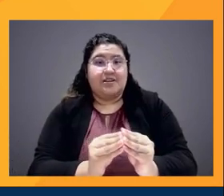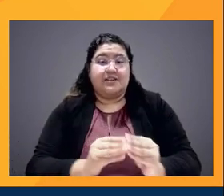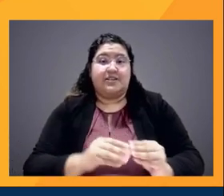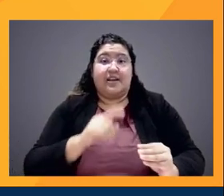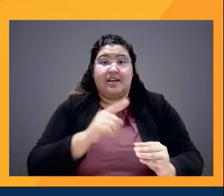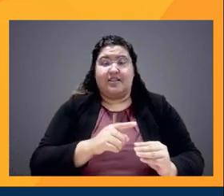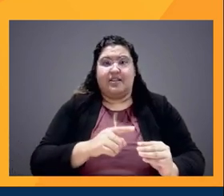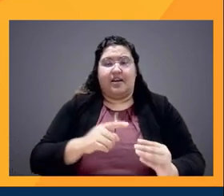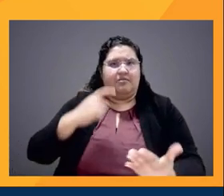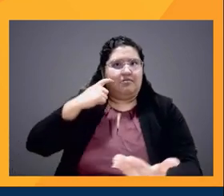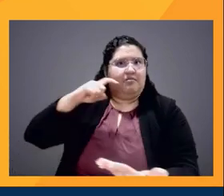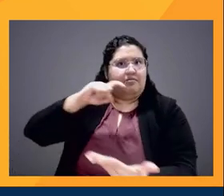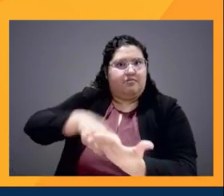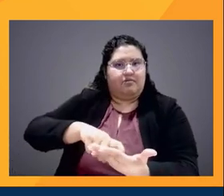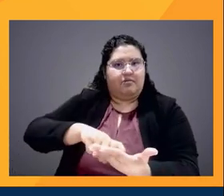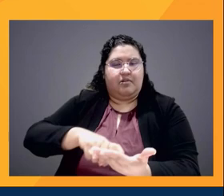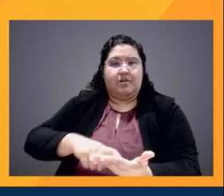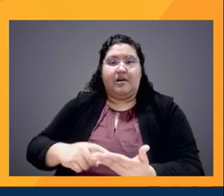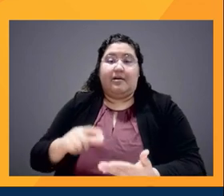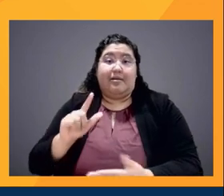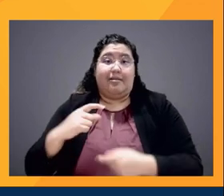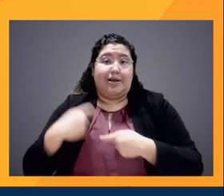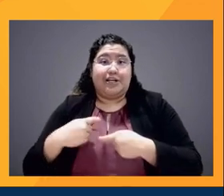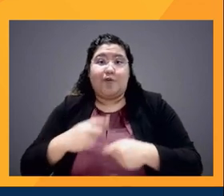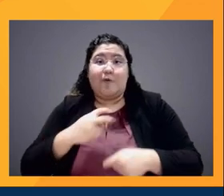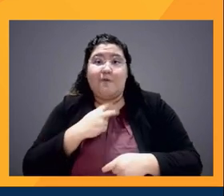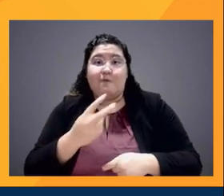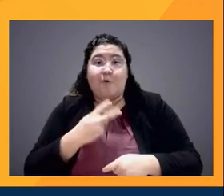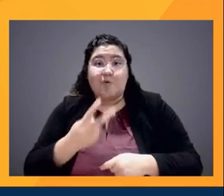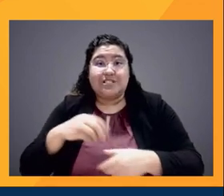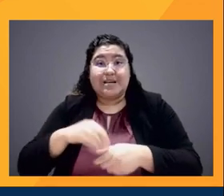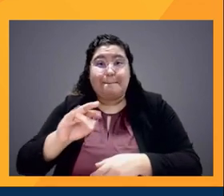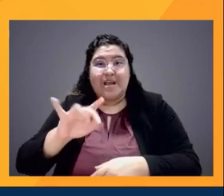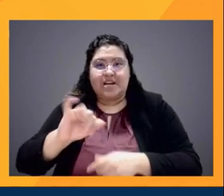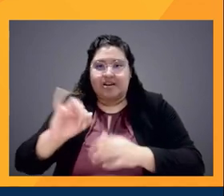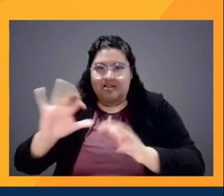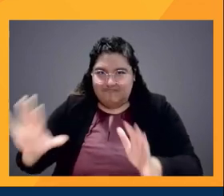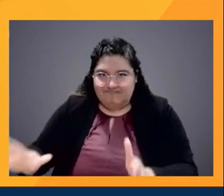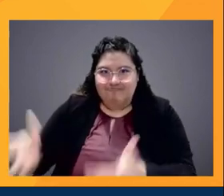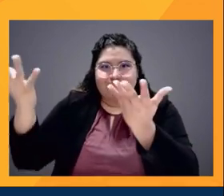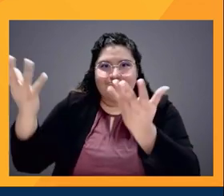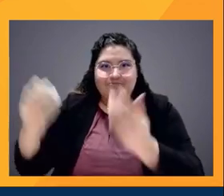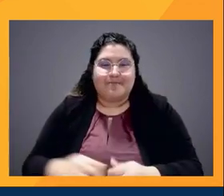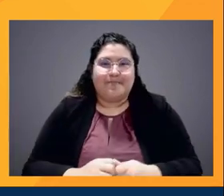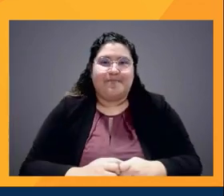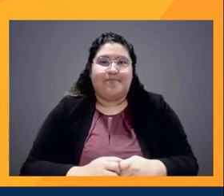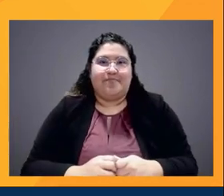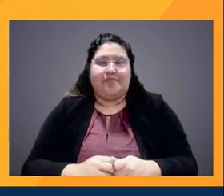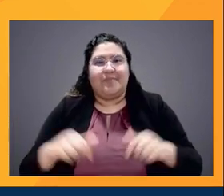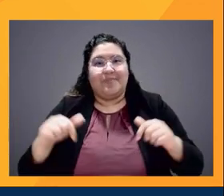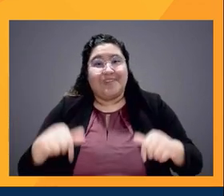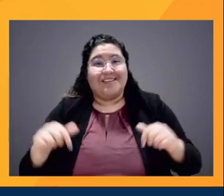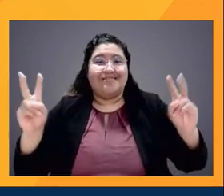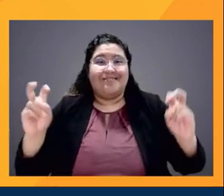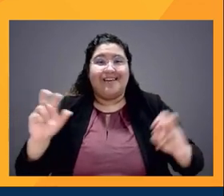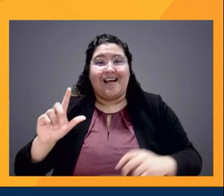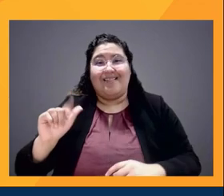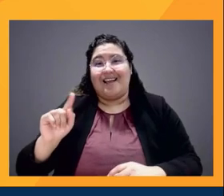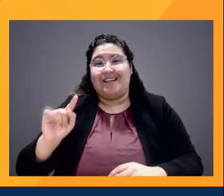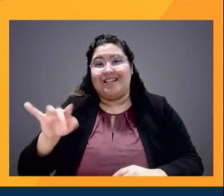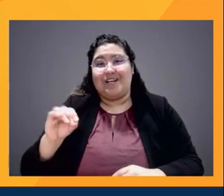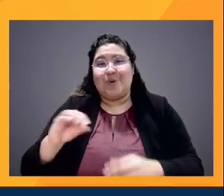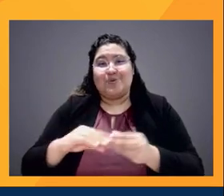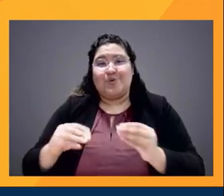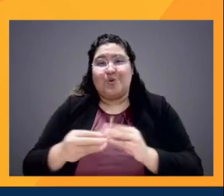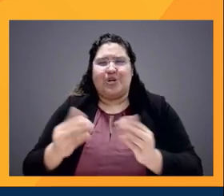amplifying Latino voices in American media. And thank you guys for joining Latino stories and new narratives in